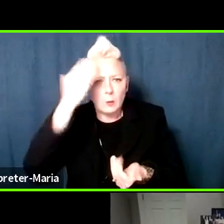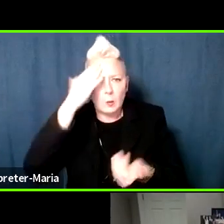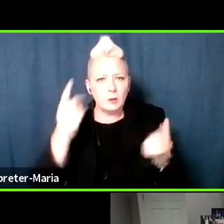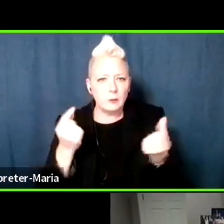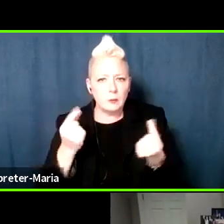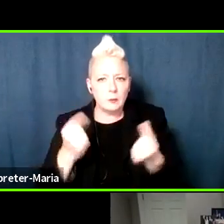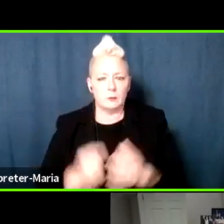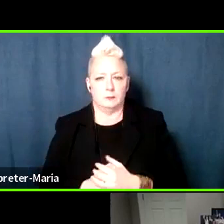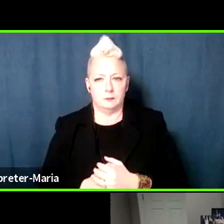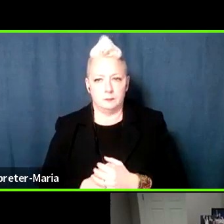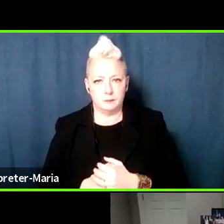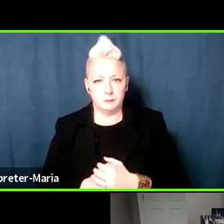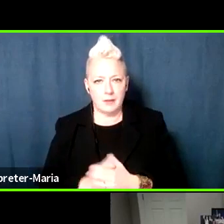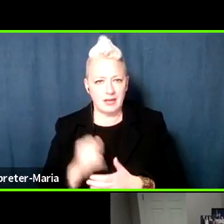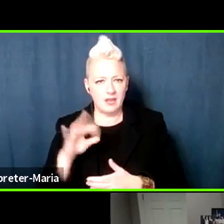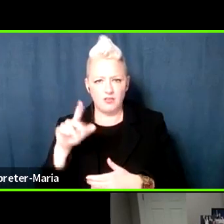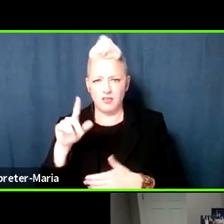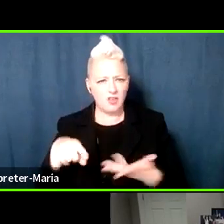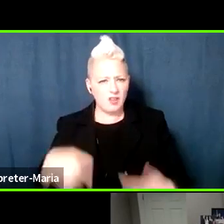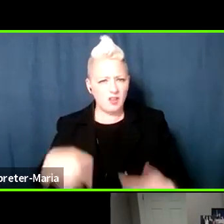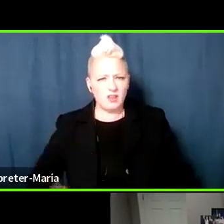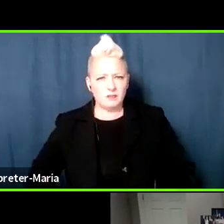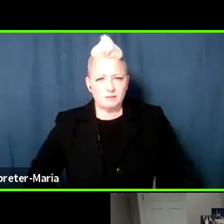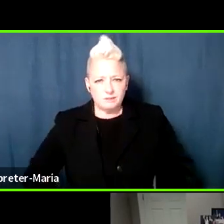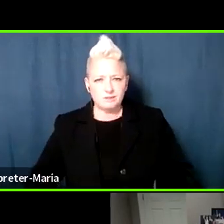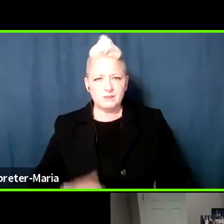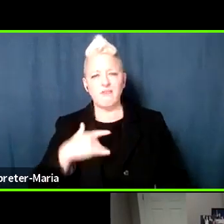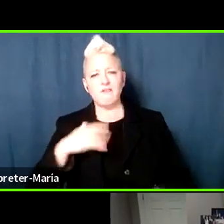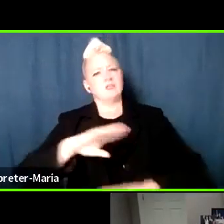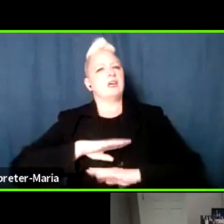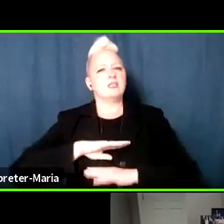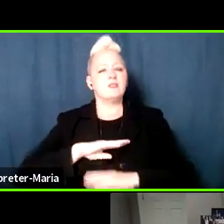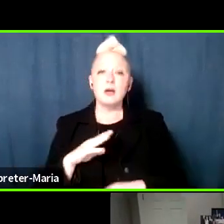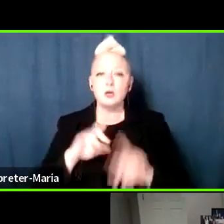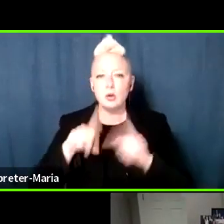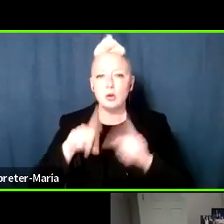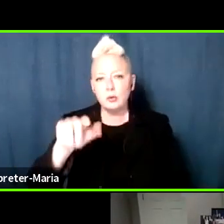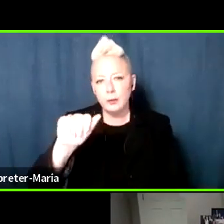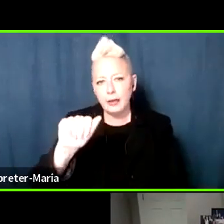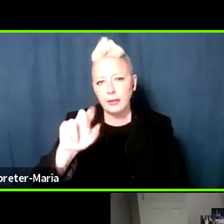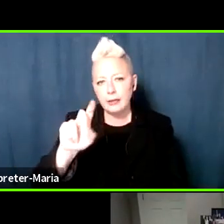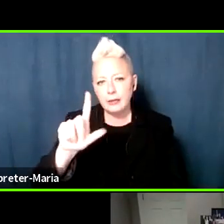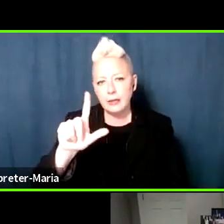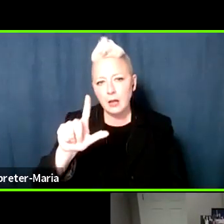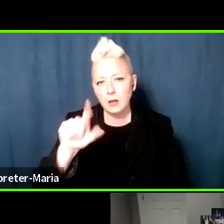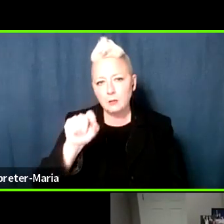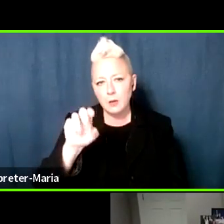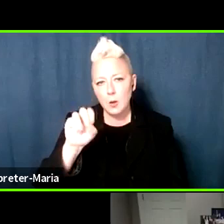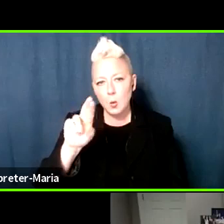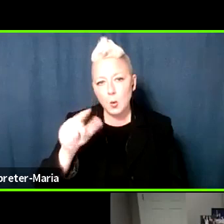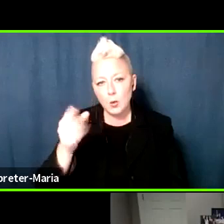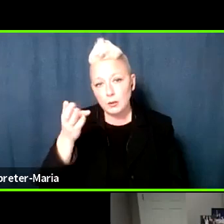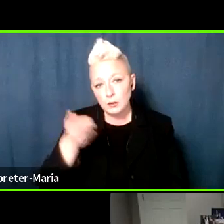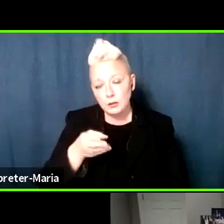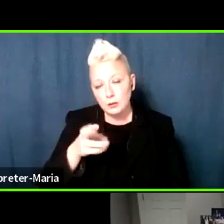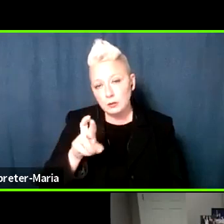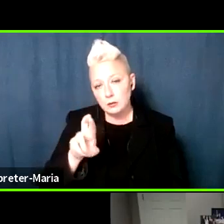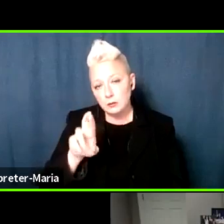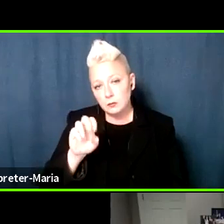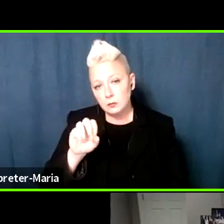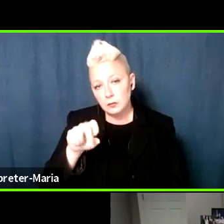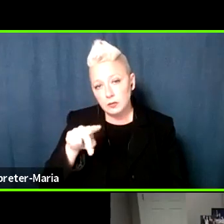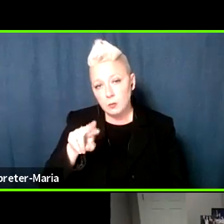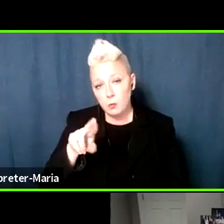And if you're not getting satisfaction, go to ADL.org forward slash report. You can fill out a very quick form